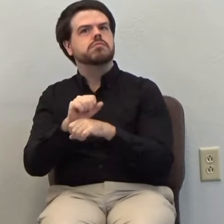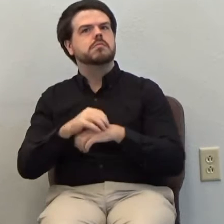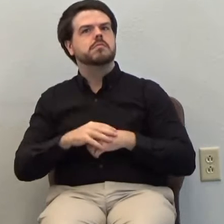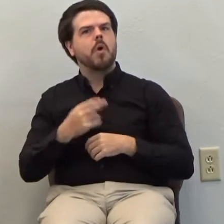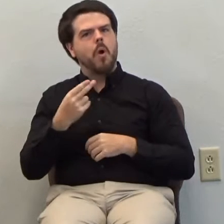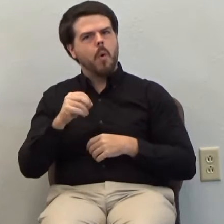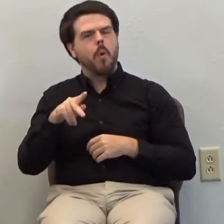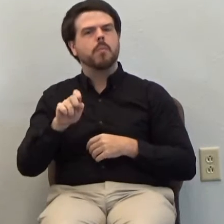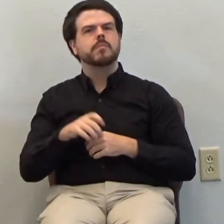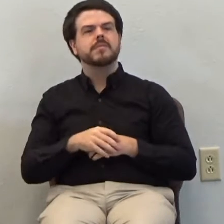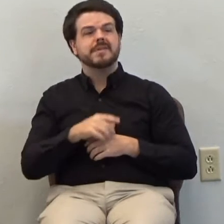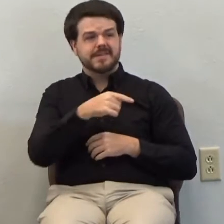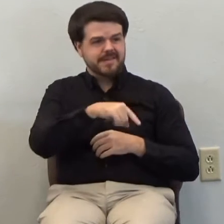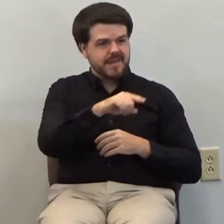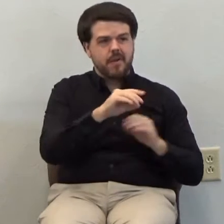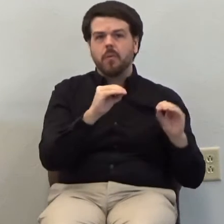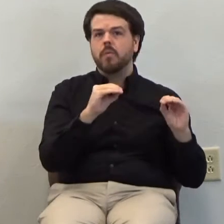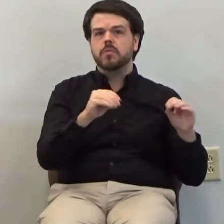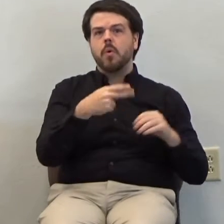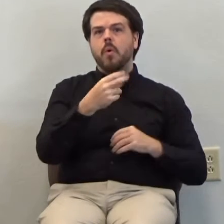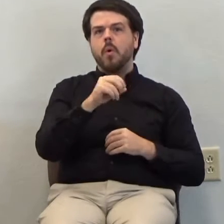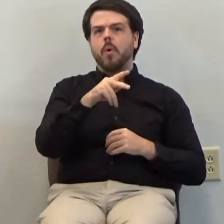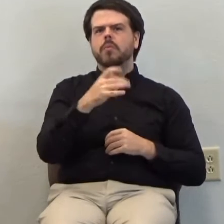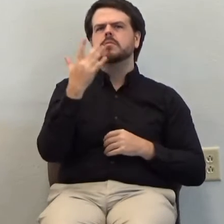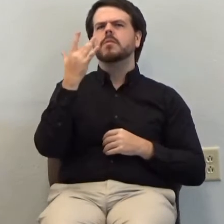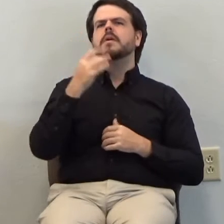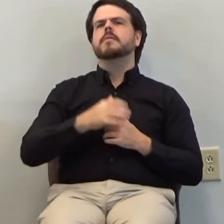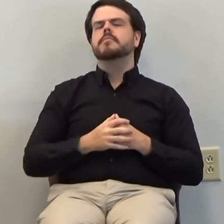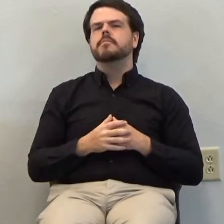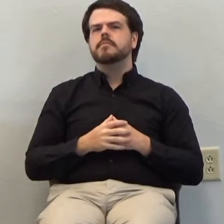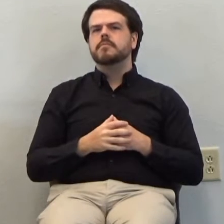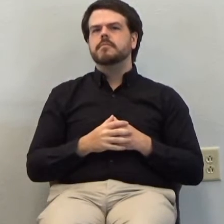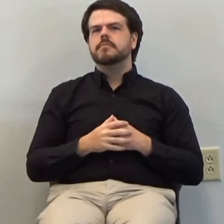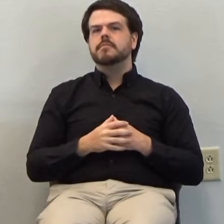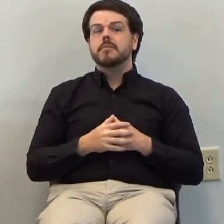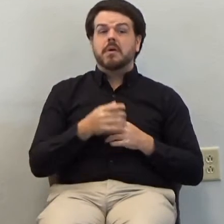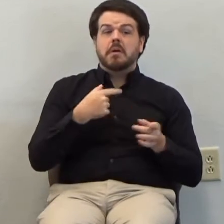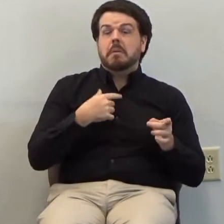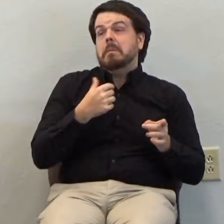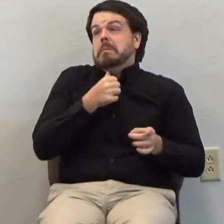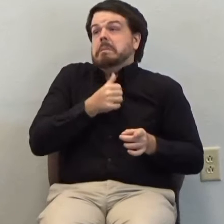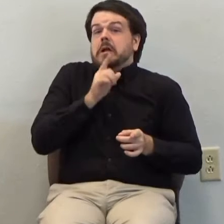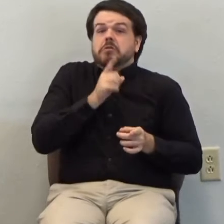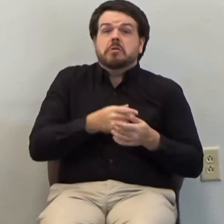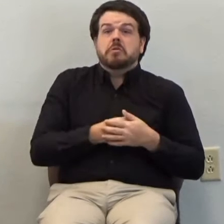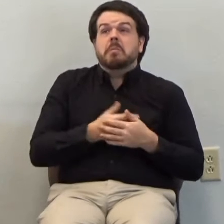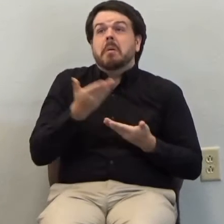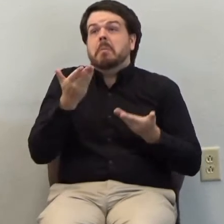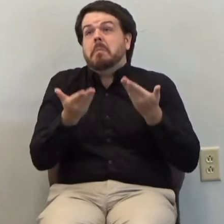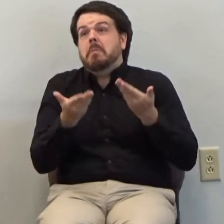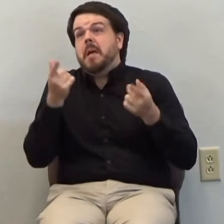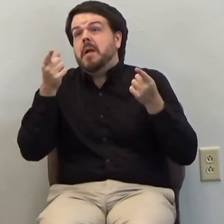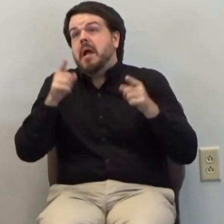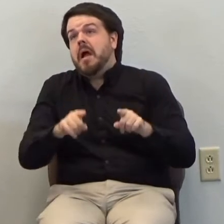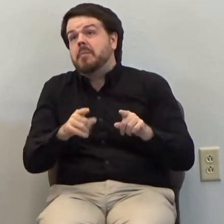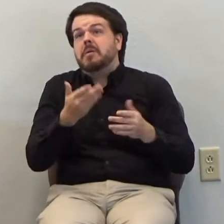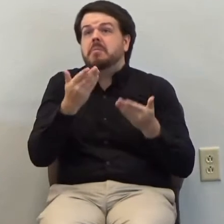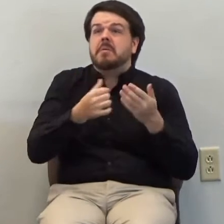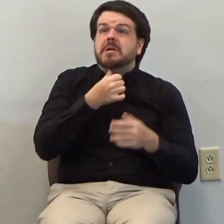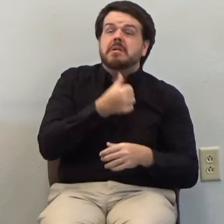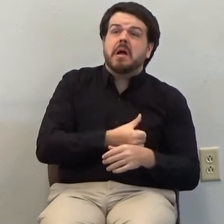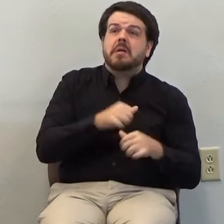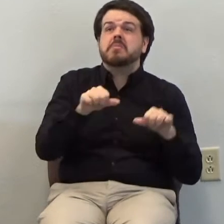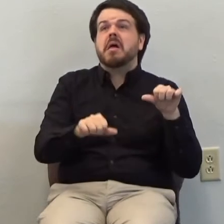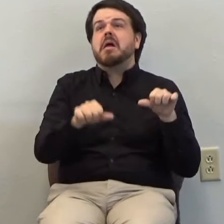They have no hope because it's just, well, we're not sure if it's going to happen or not, but we want to remain positive